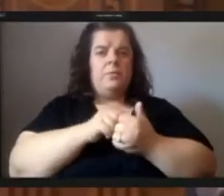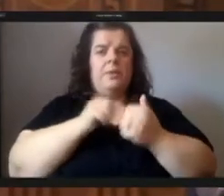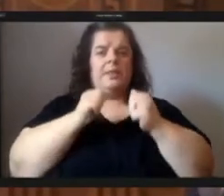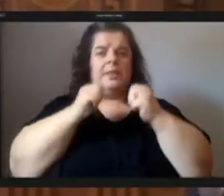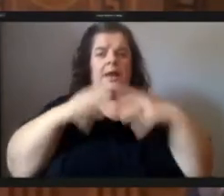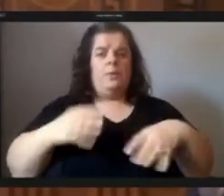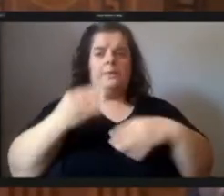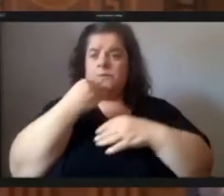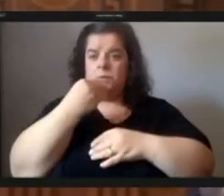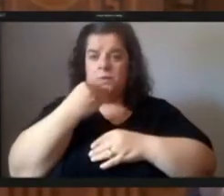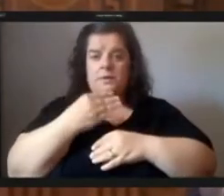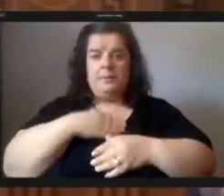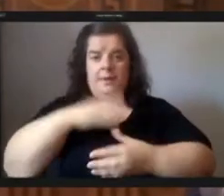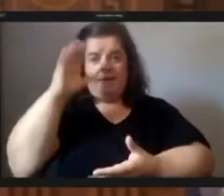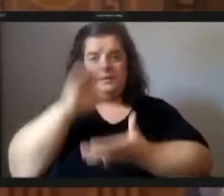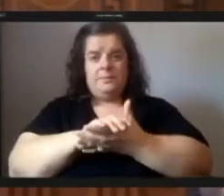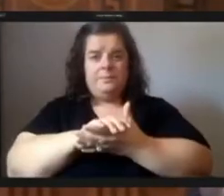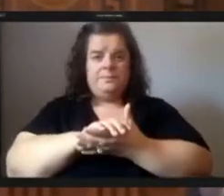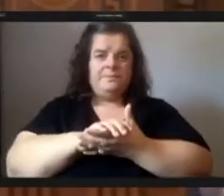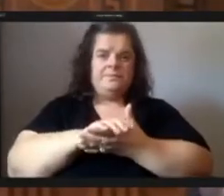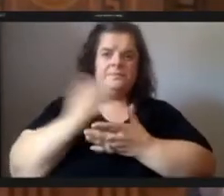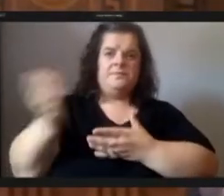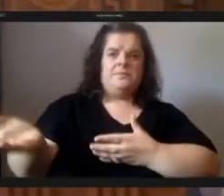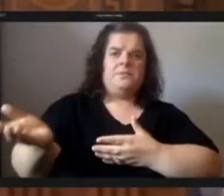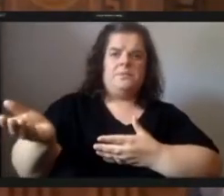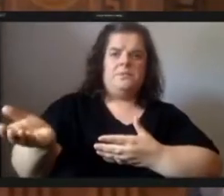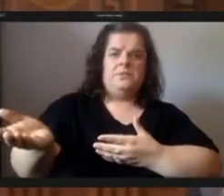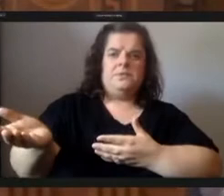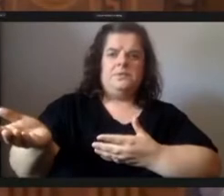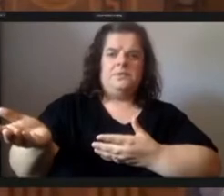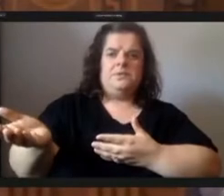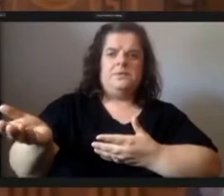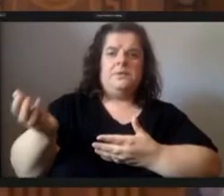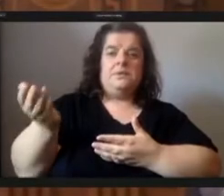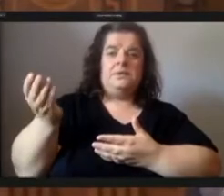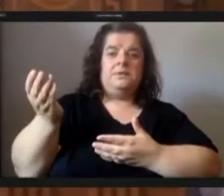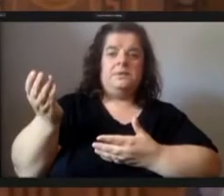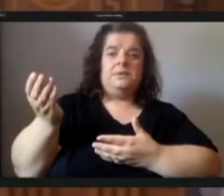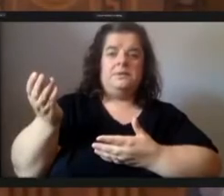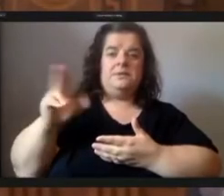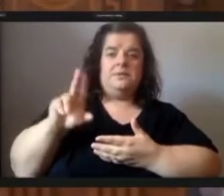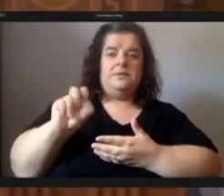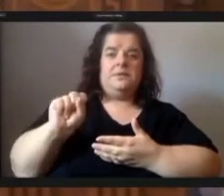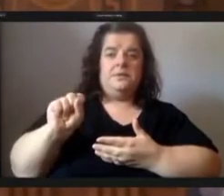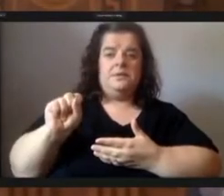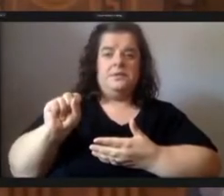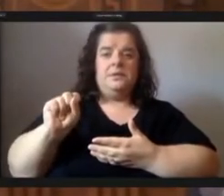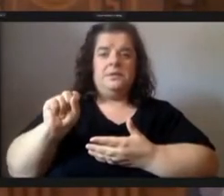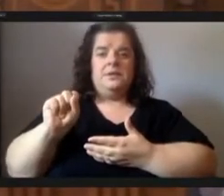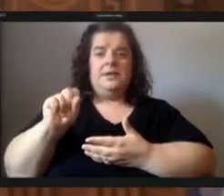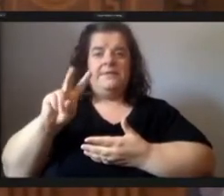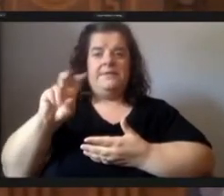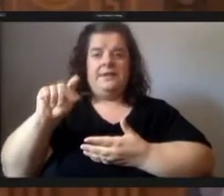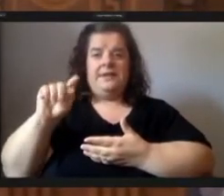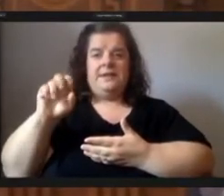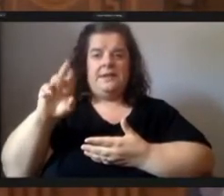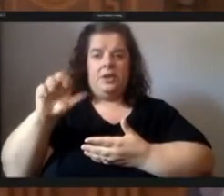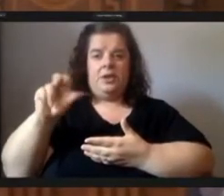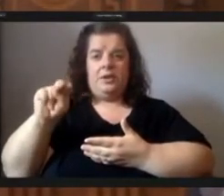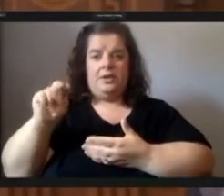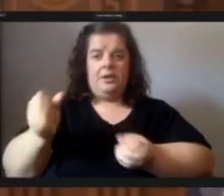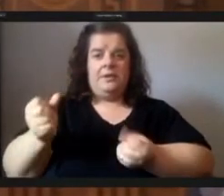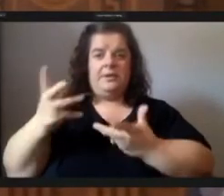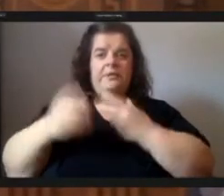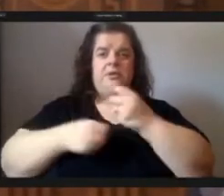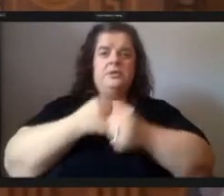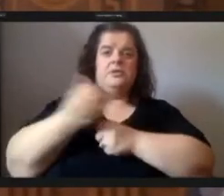my husband was a u.s united states veteran and several years ago he